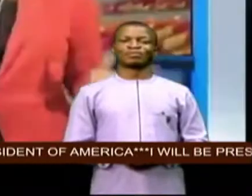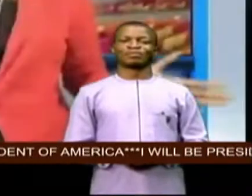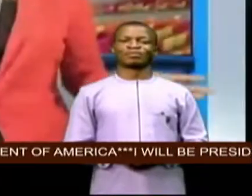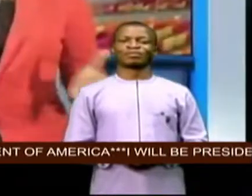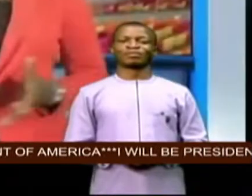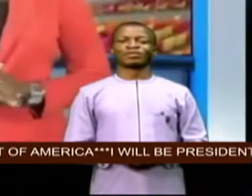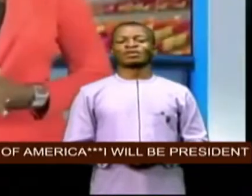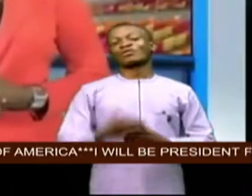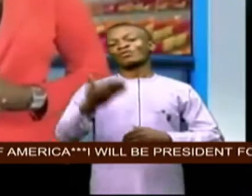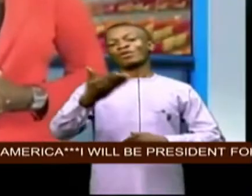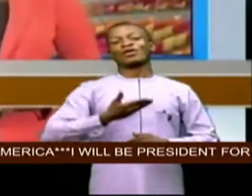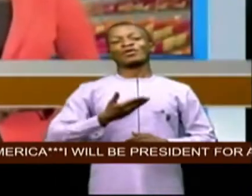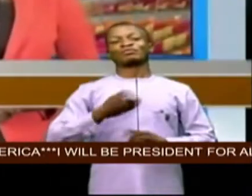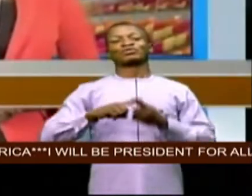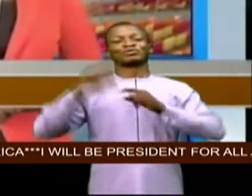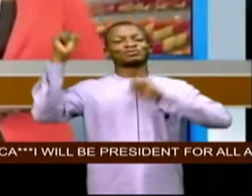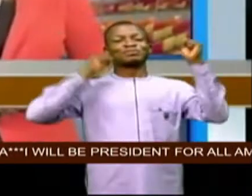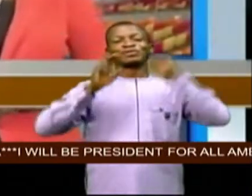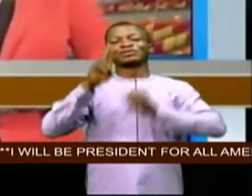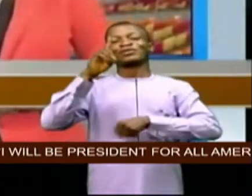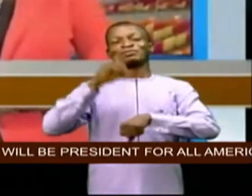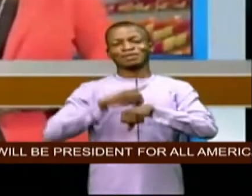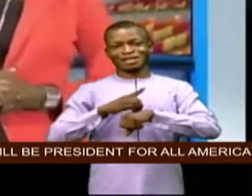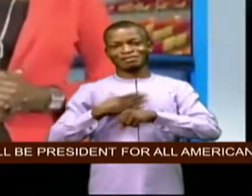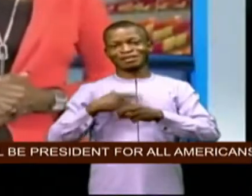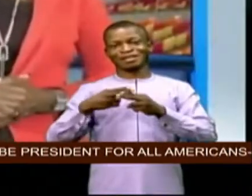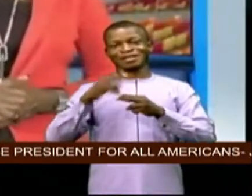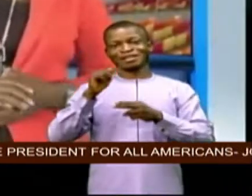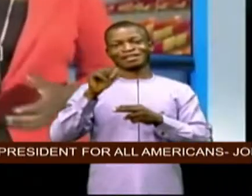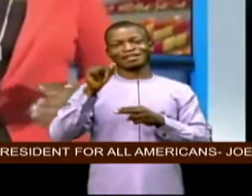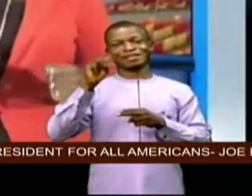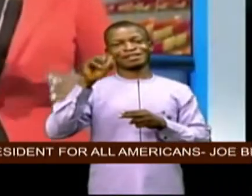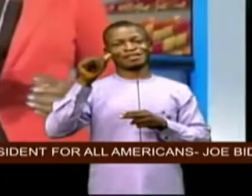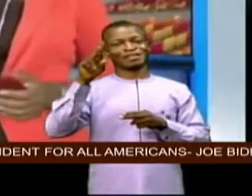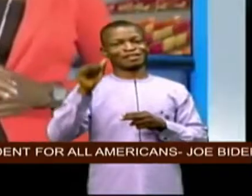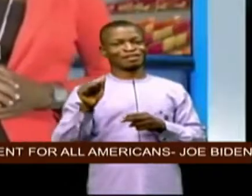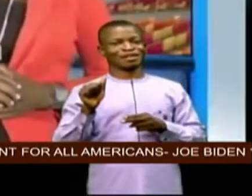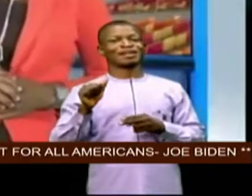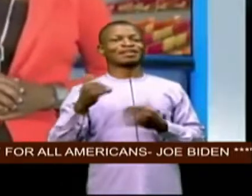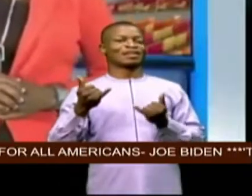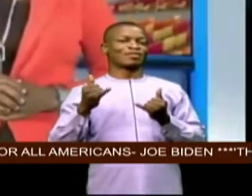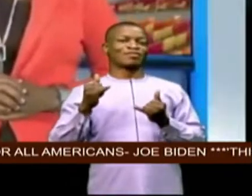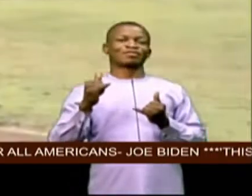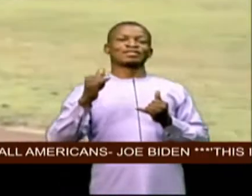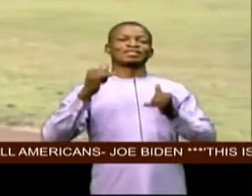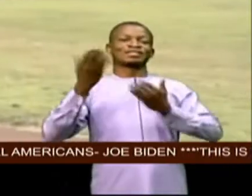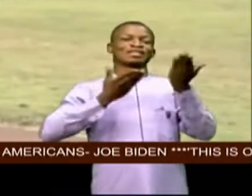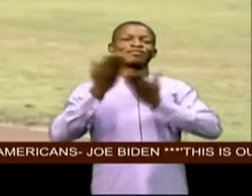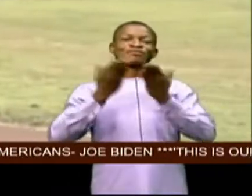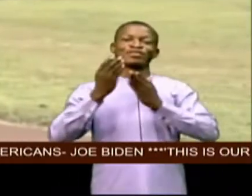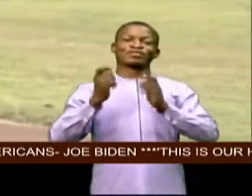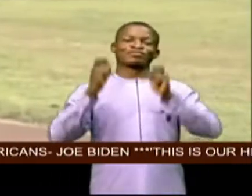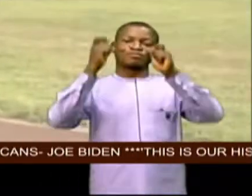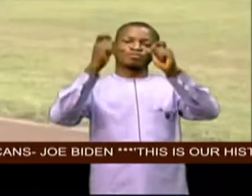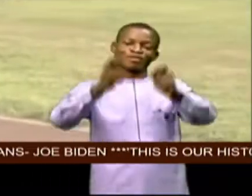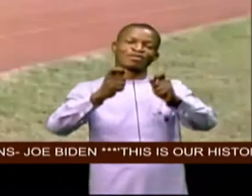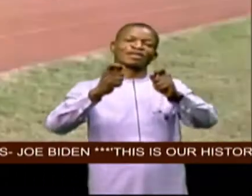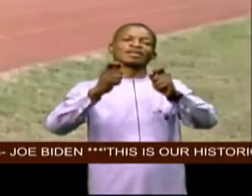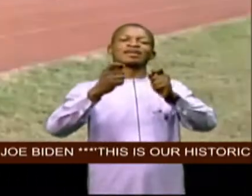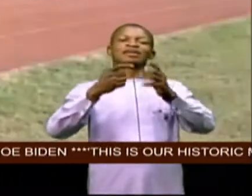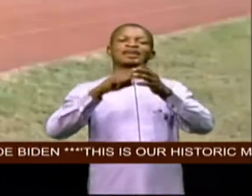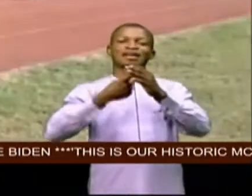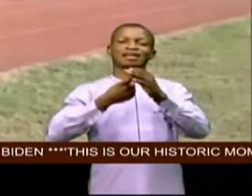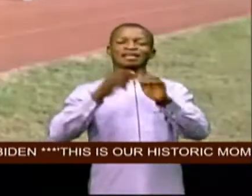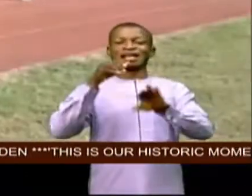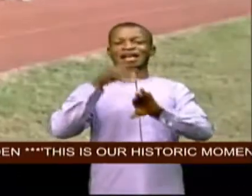welcome to sports update i am tamara ebiwe the fourth one service one medal games began at the moshu apiola national